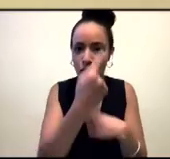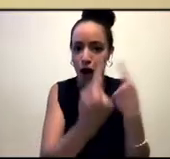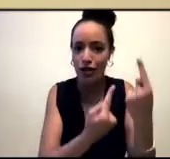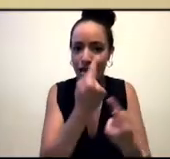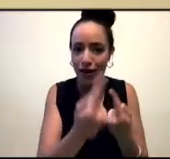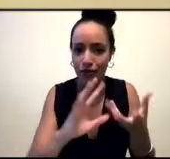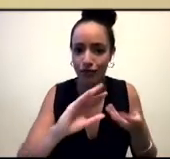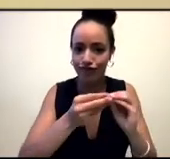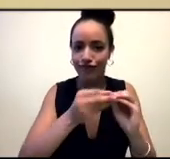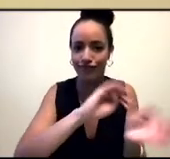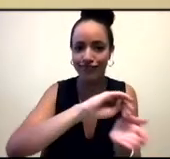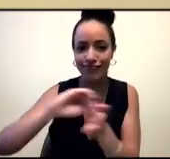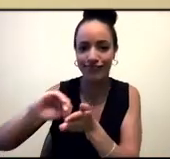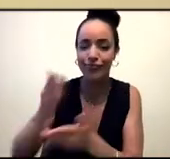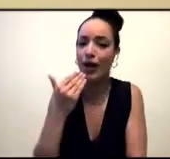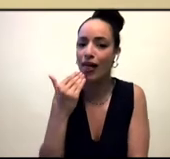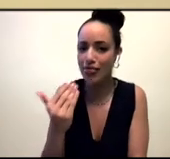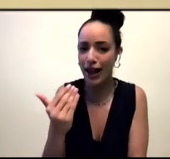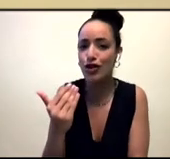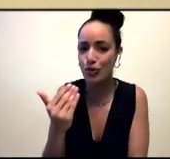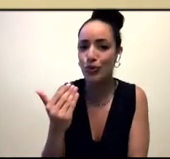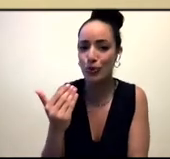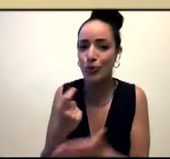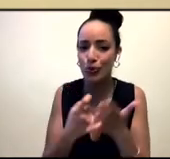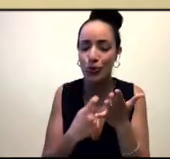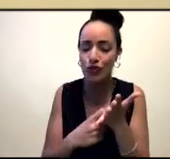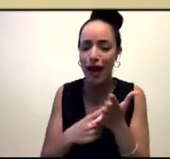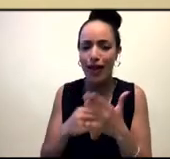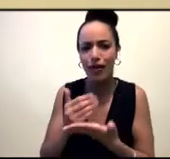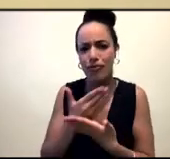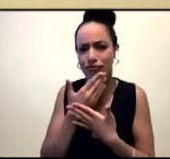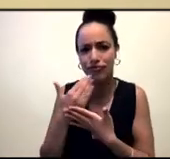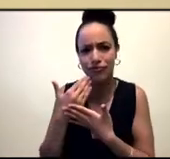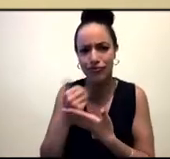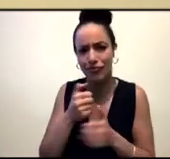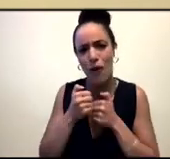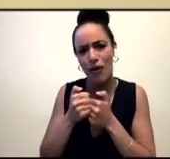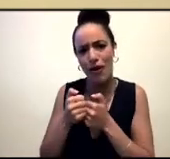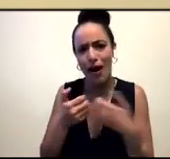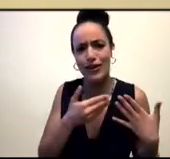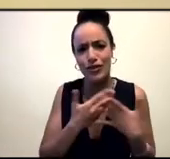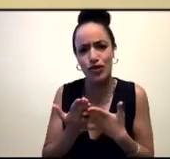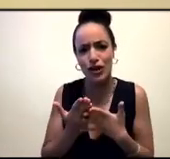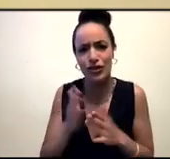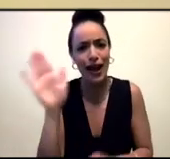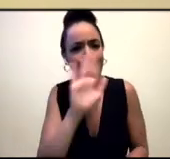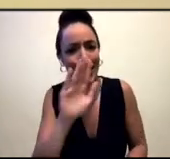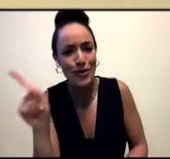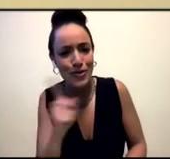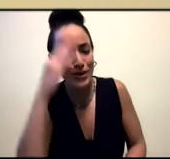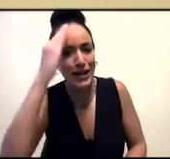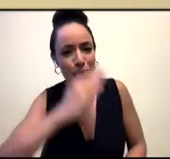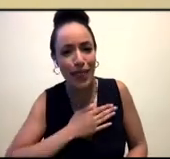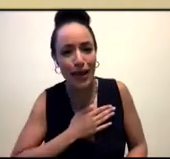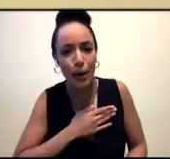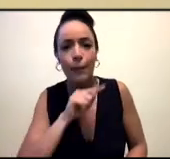Thank you so much, Rahul, for that kind introduction. And hey, everybody. Assalamu alaikum. And welcome